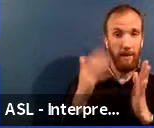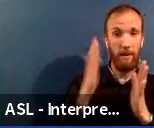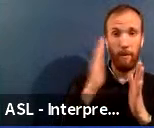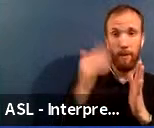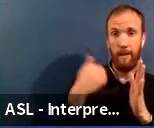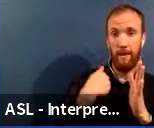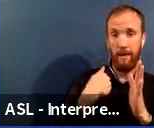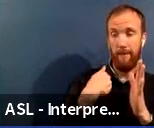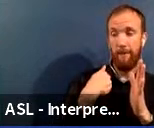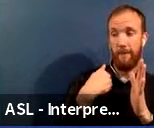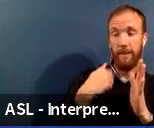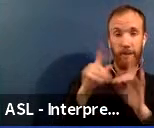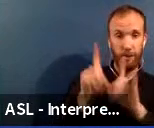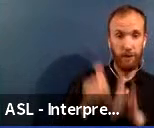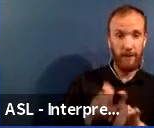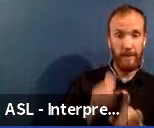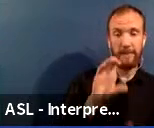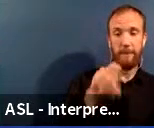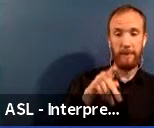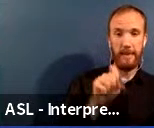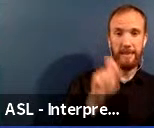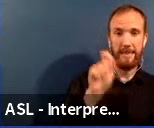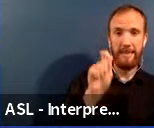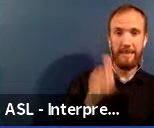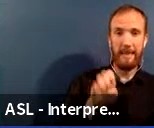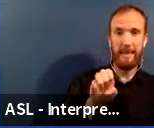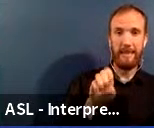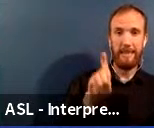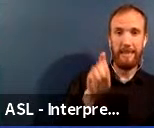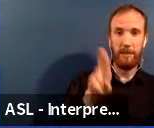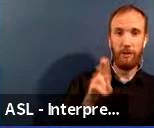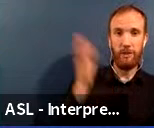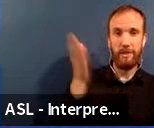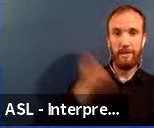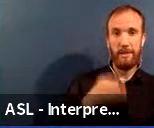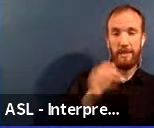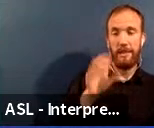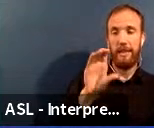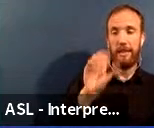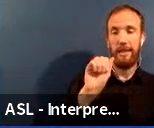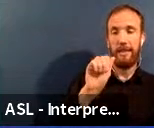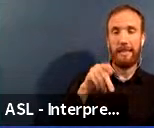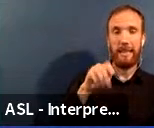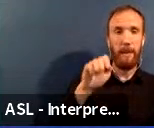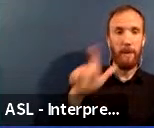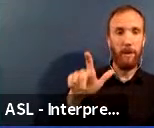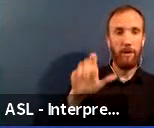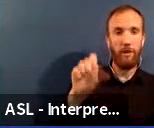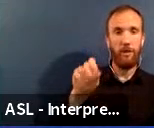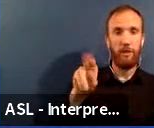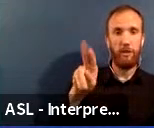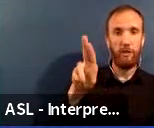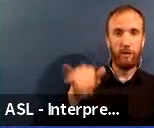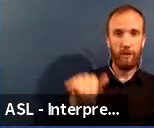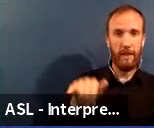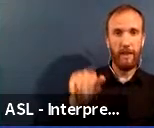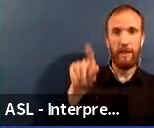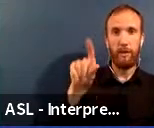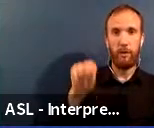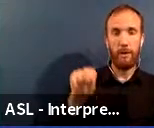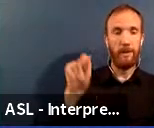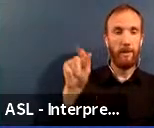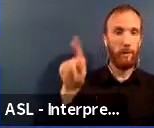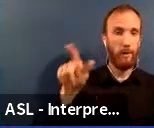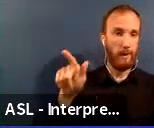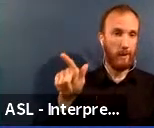at cps.eu forward slash capital survey 2021. The survey you take will